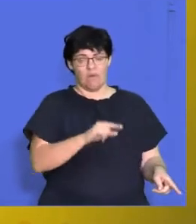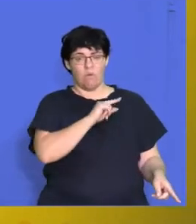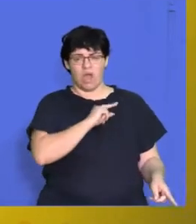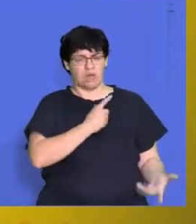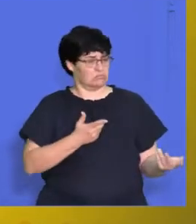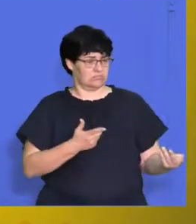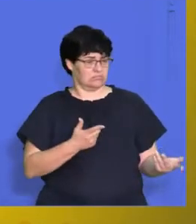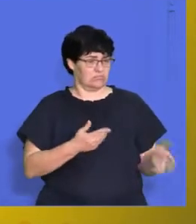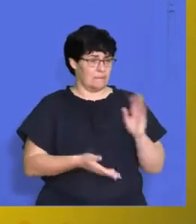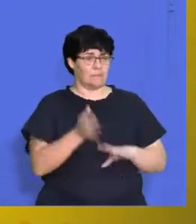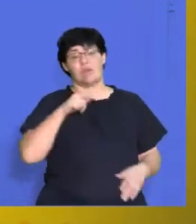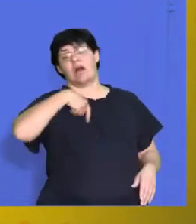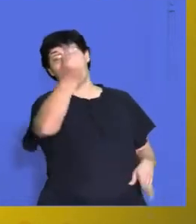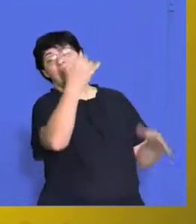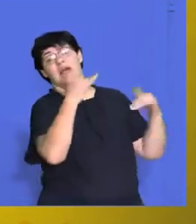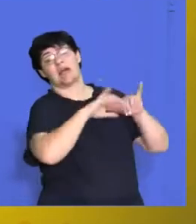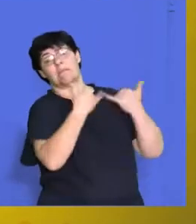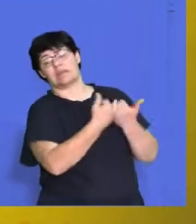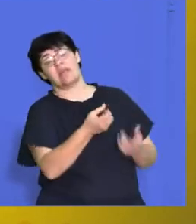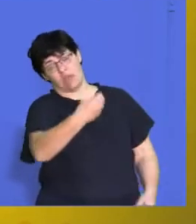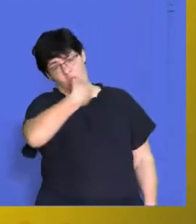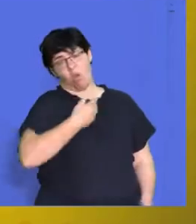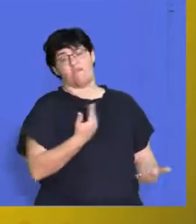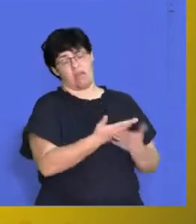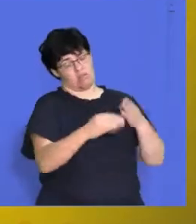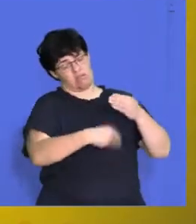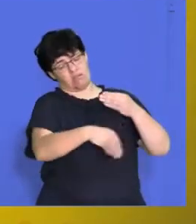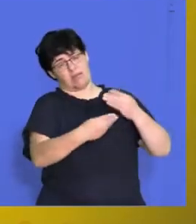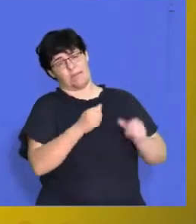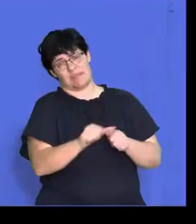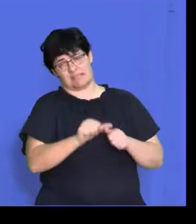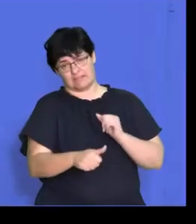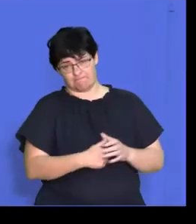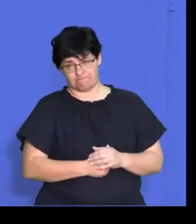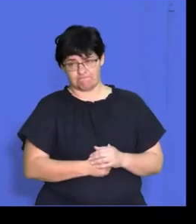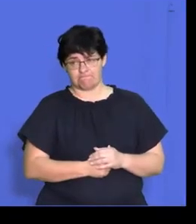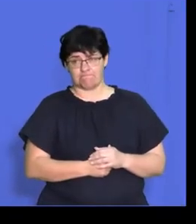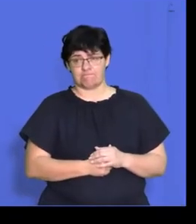be like, well, I can go to another company and they're going to offer me even better fringe benefits.